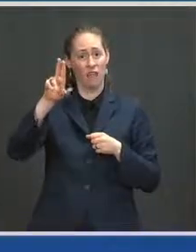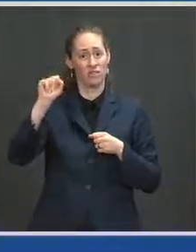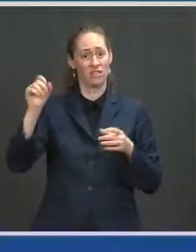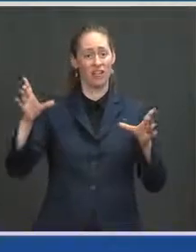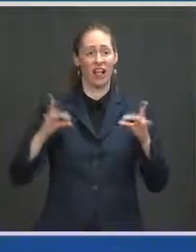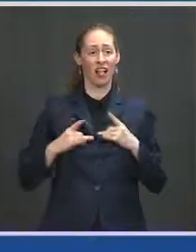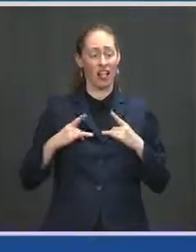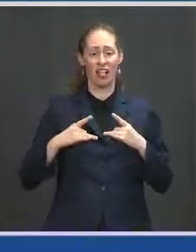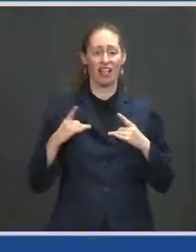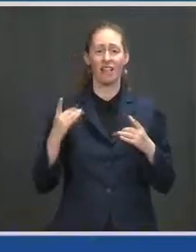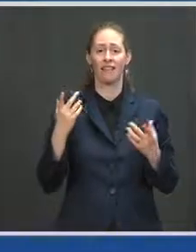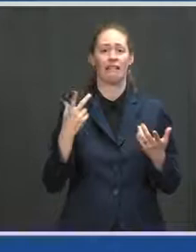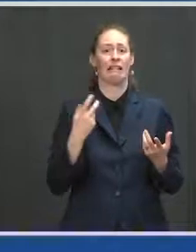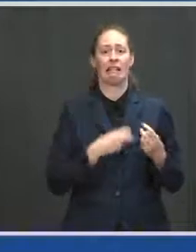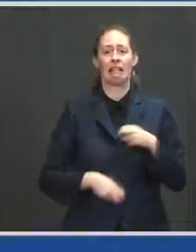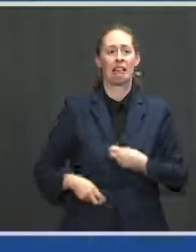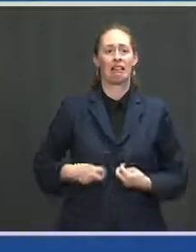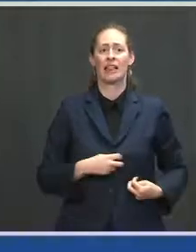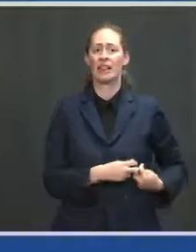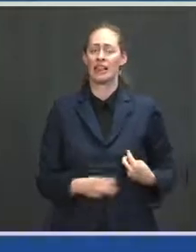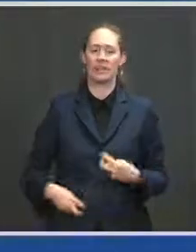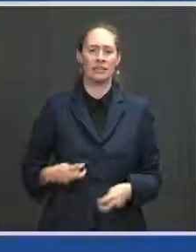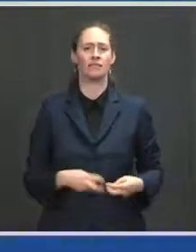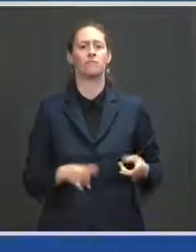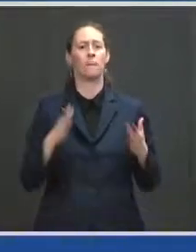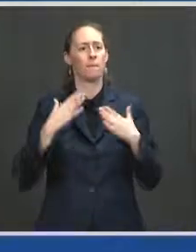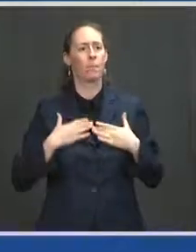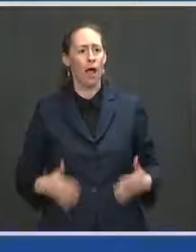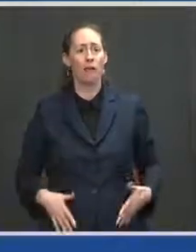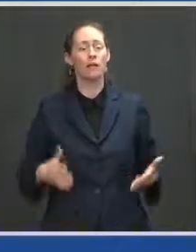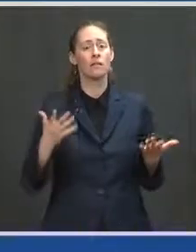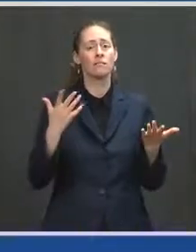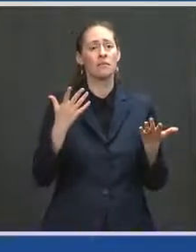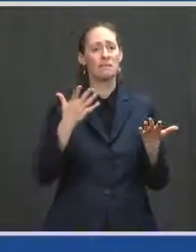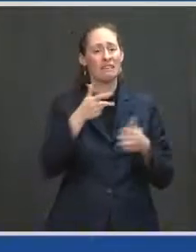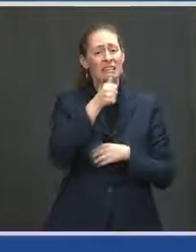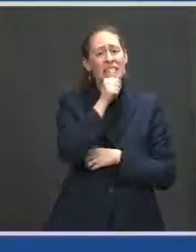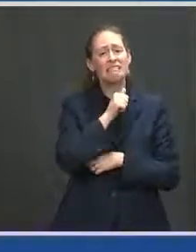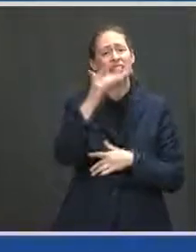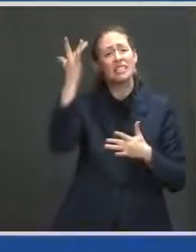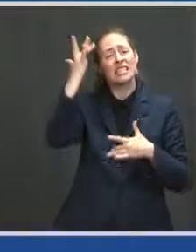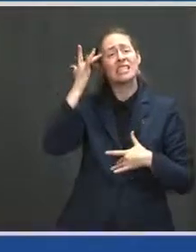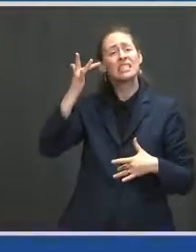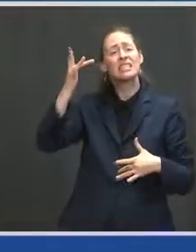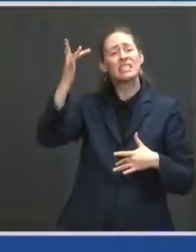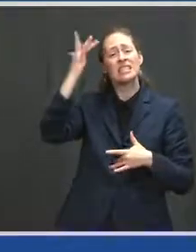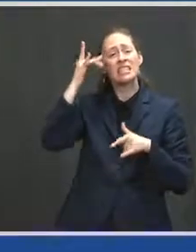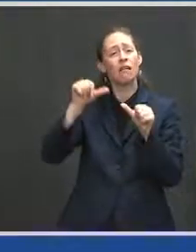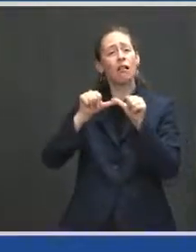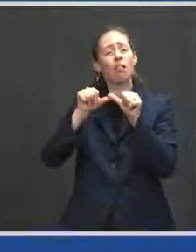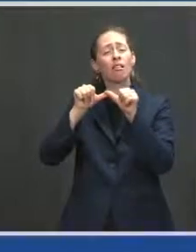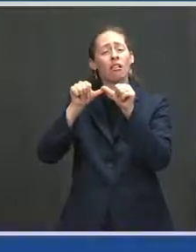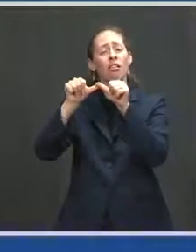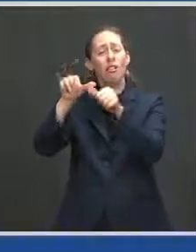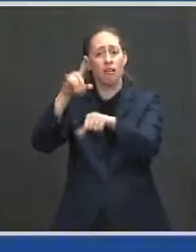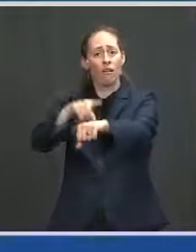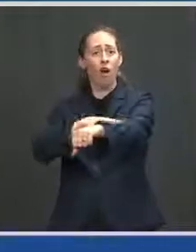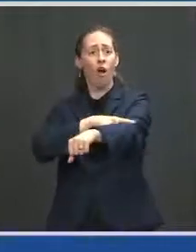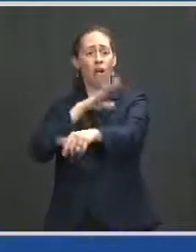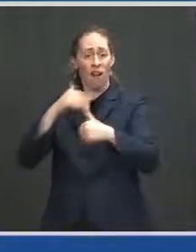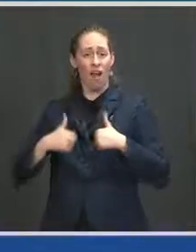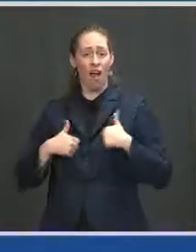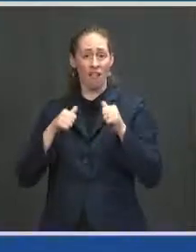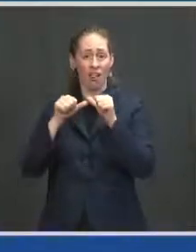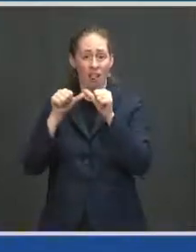COVID, that even young people will suffer illnesses, and some will have long-term health impacts as a consequence. If you're